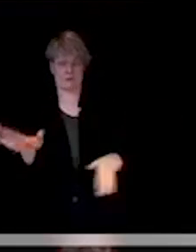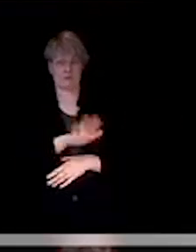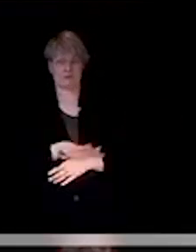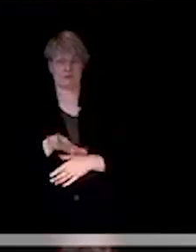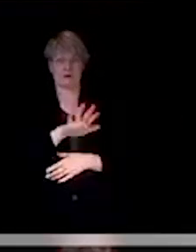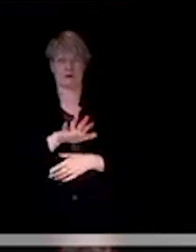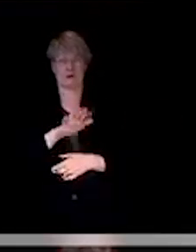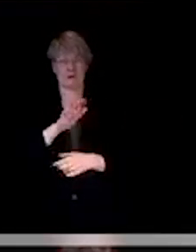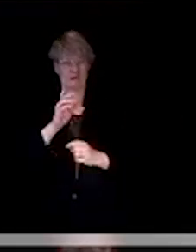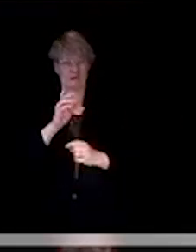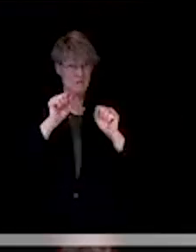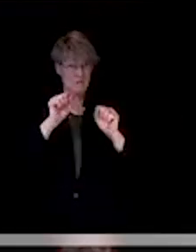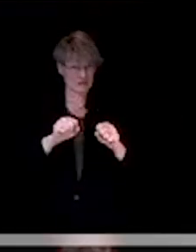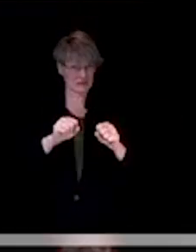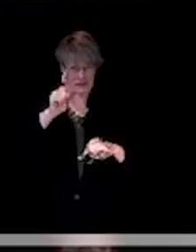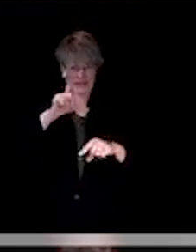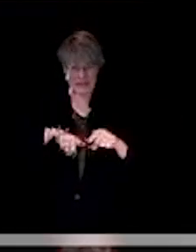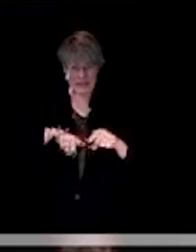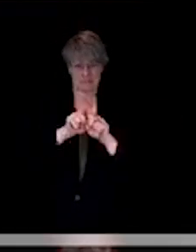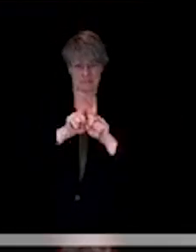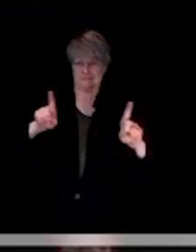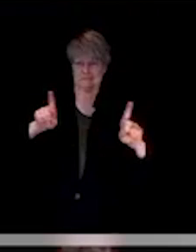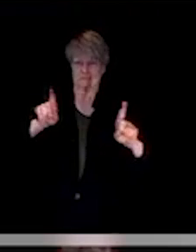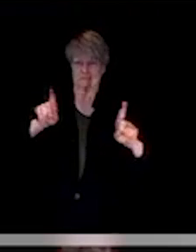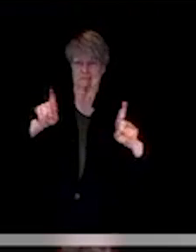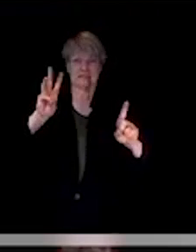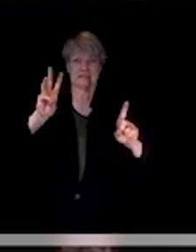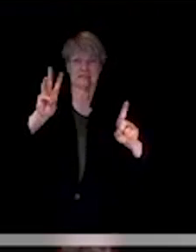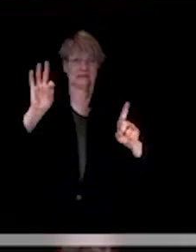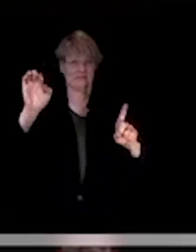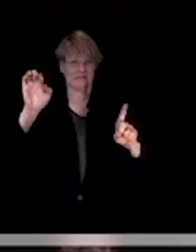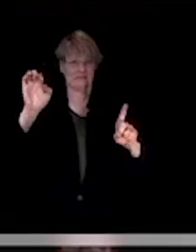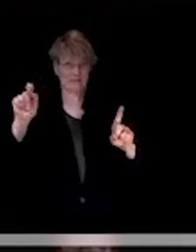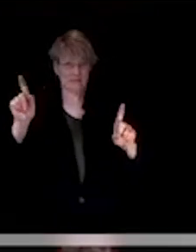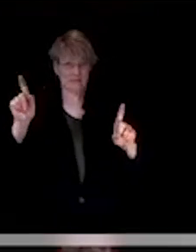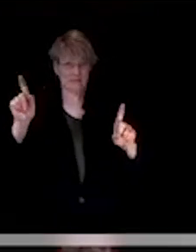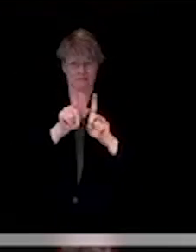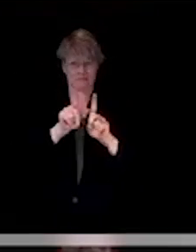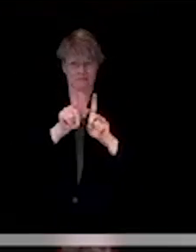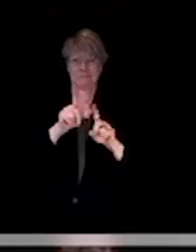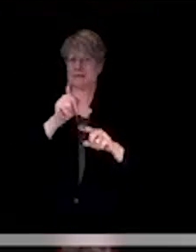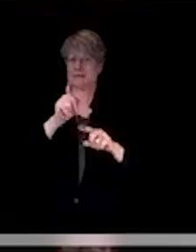feet, we strongly recommend that you wear a face covering while you're in those sorts of settings.